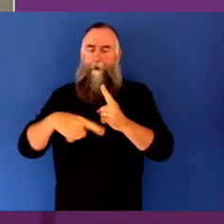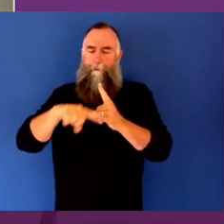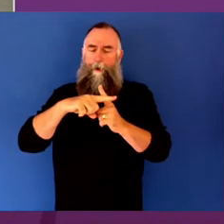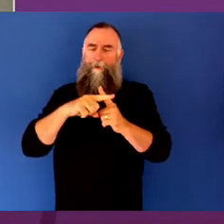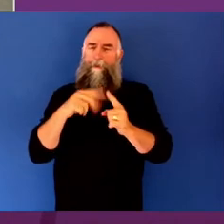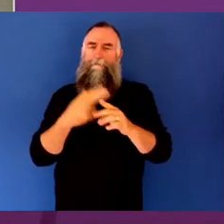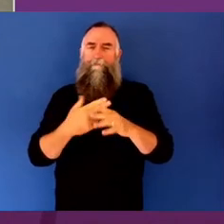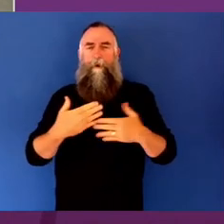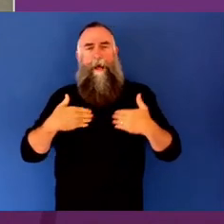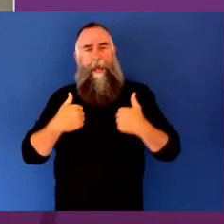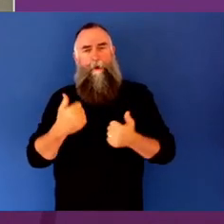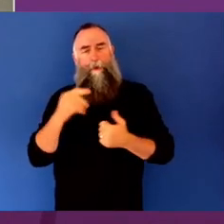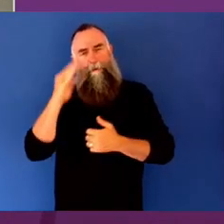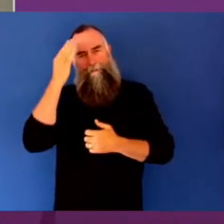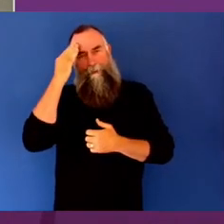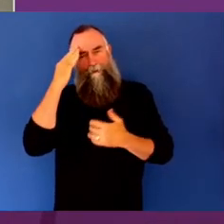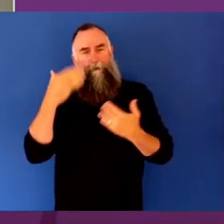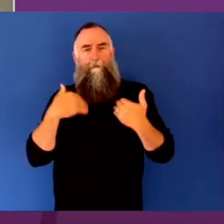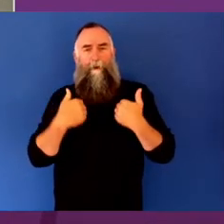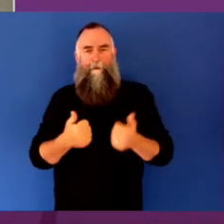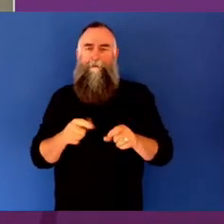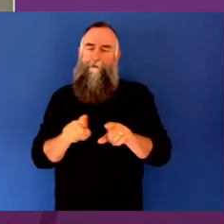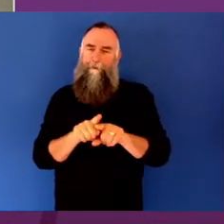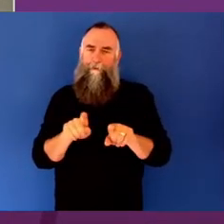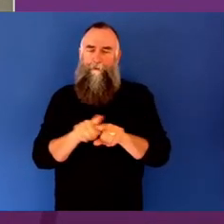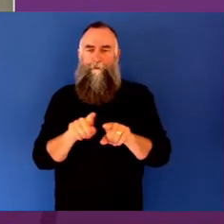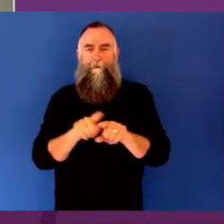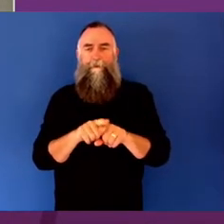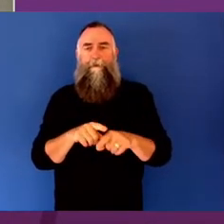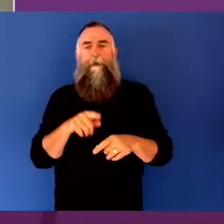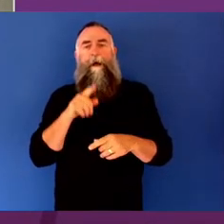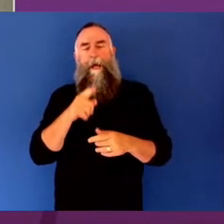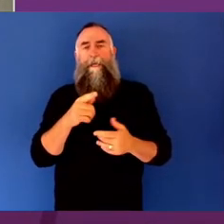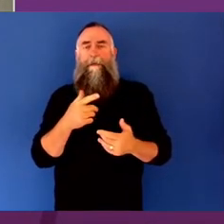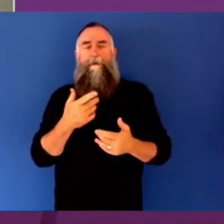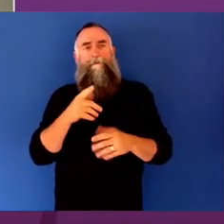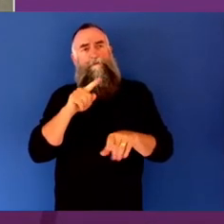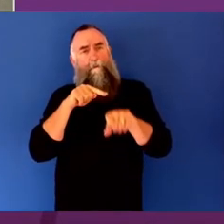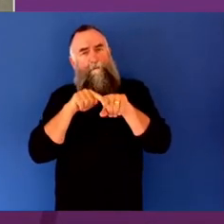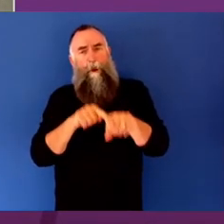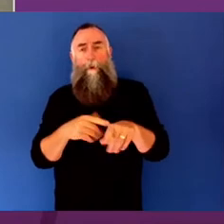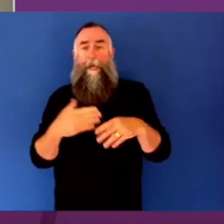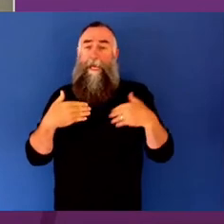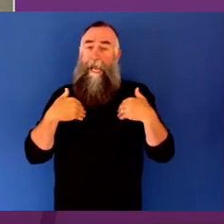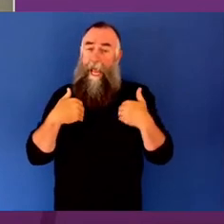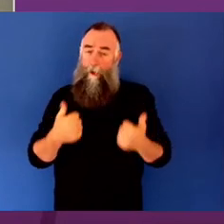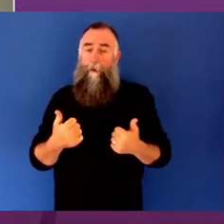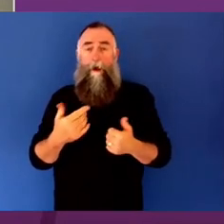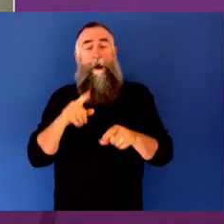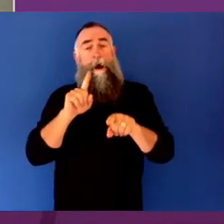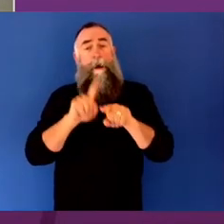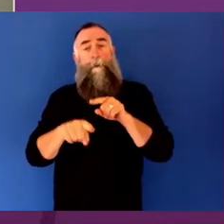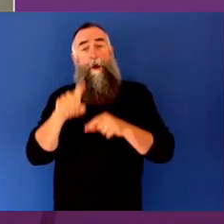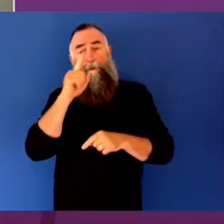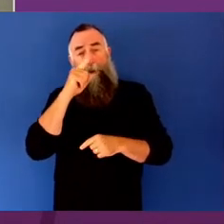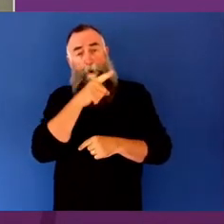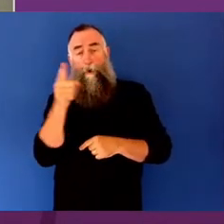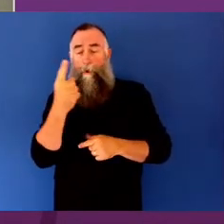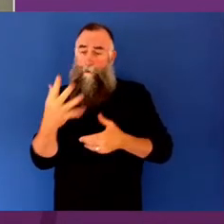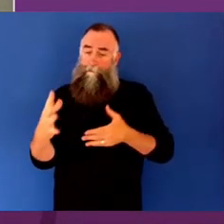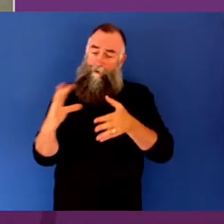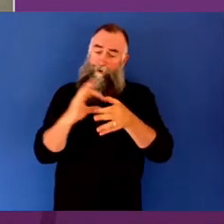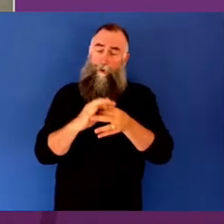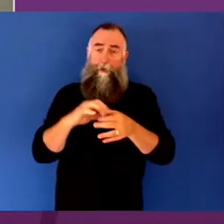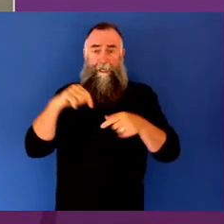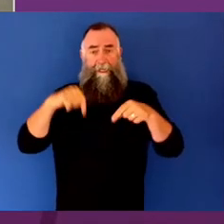for the arts to help address a major policy change. Everyone on this call already understands the importance of the why. And as we just heard from